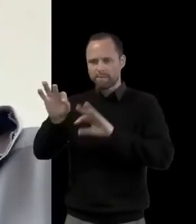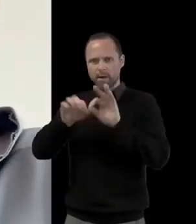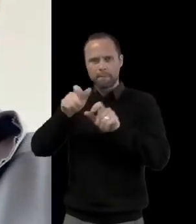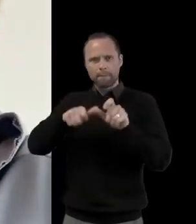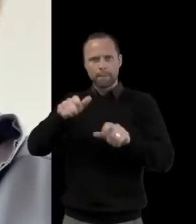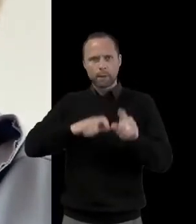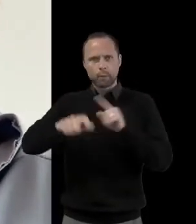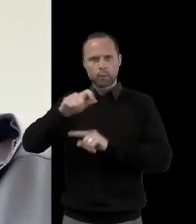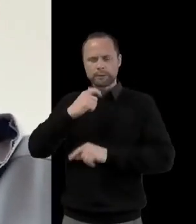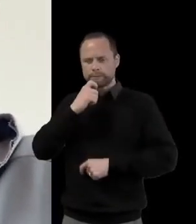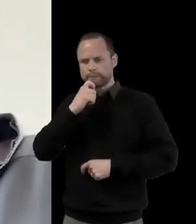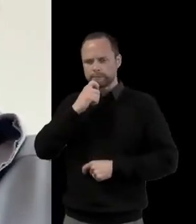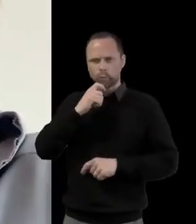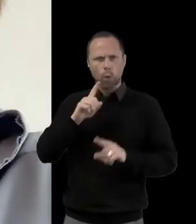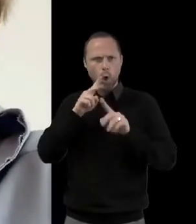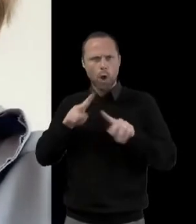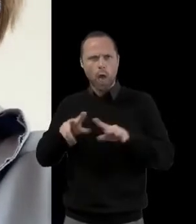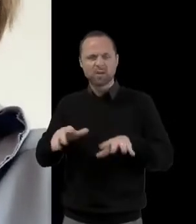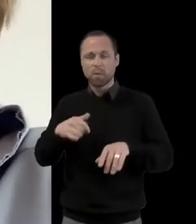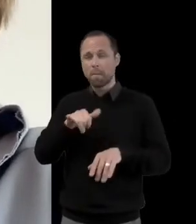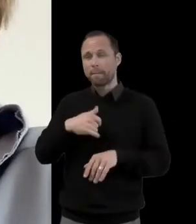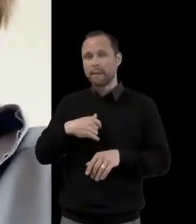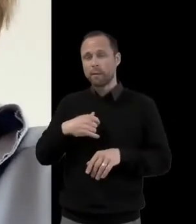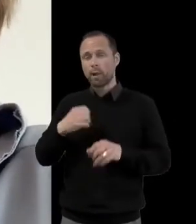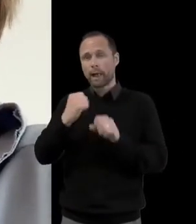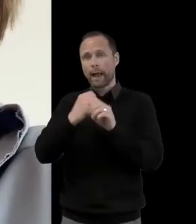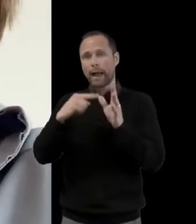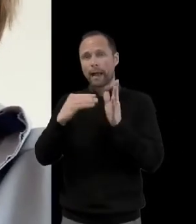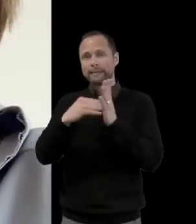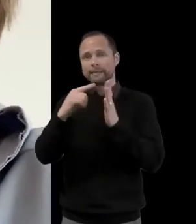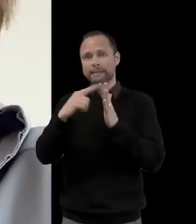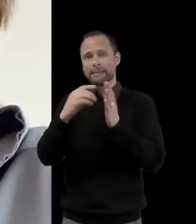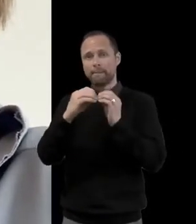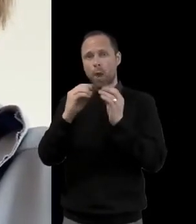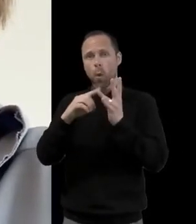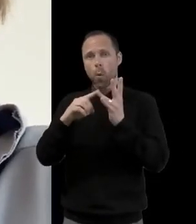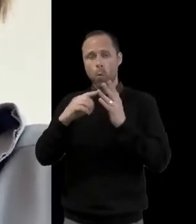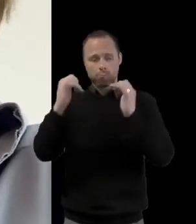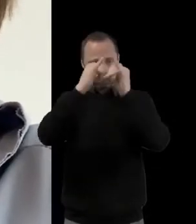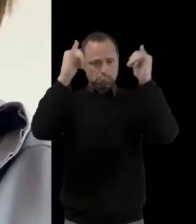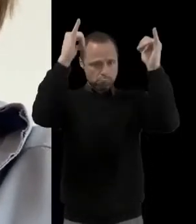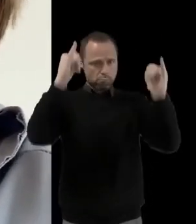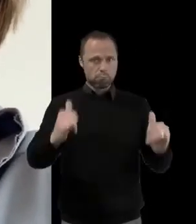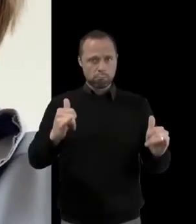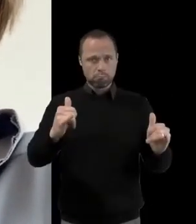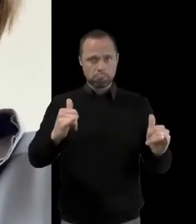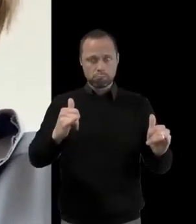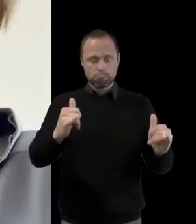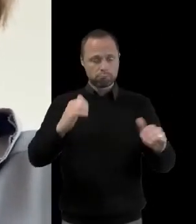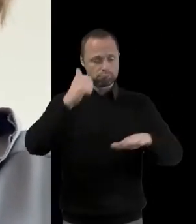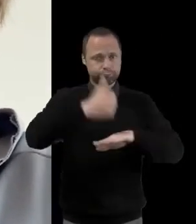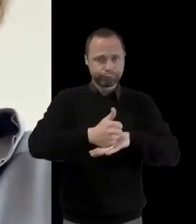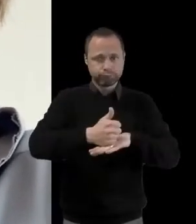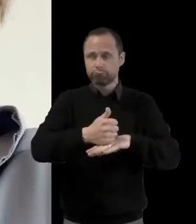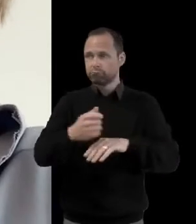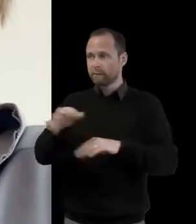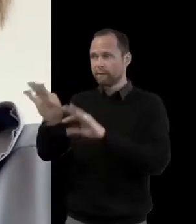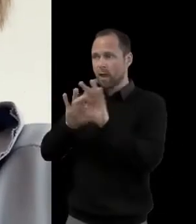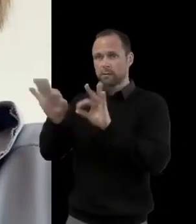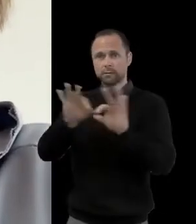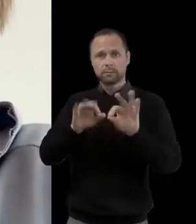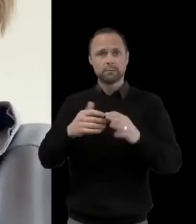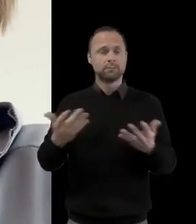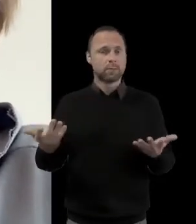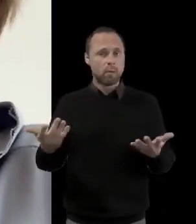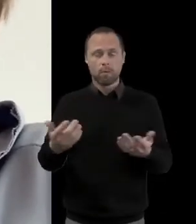under some kind of pop-up gazebo. But working with other Christians in the community who I'm aware of,